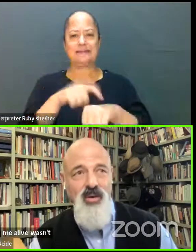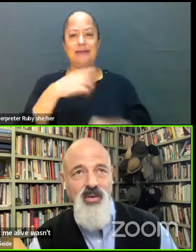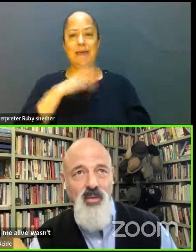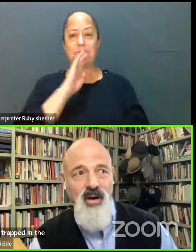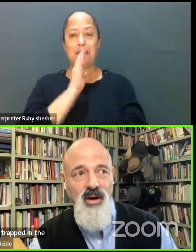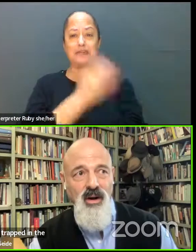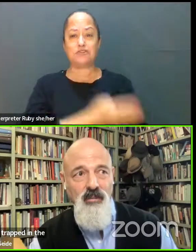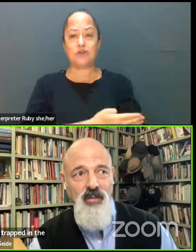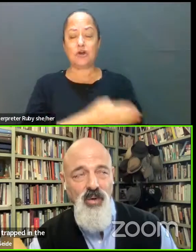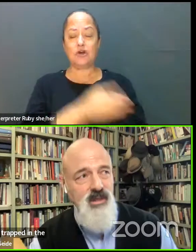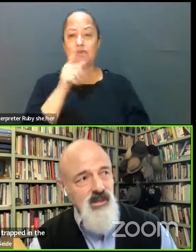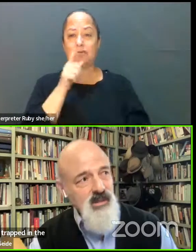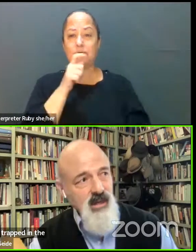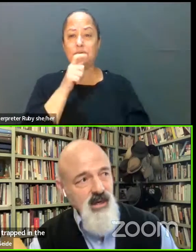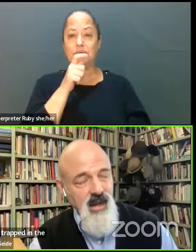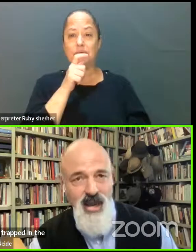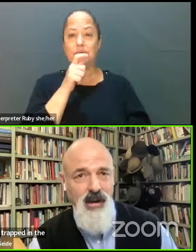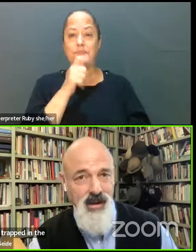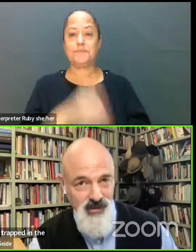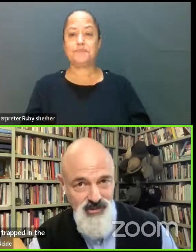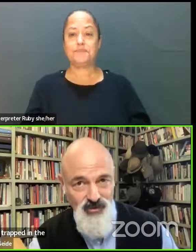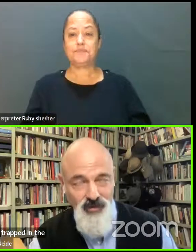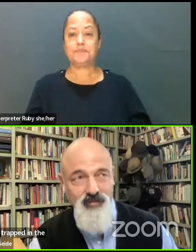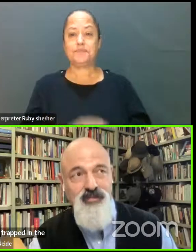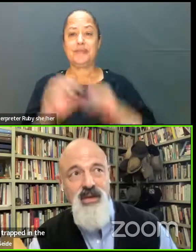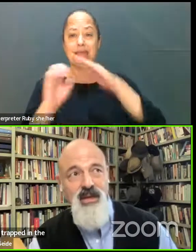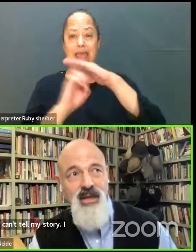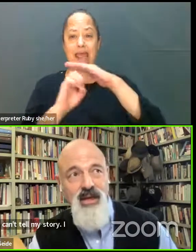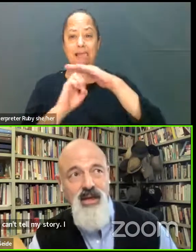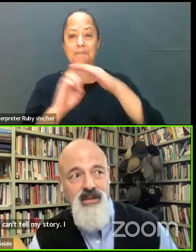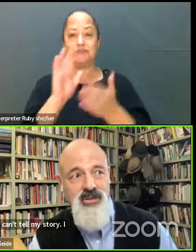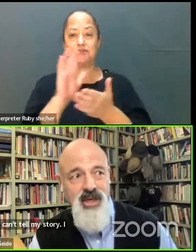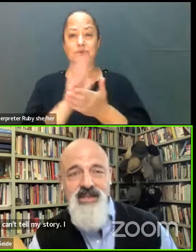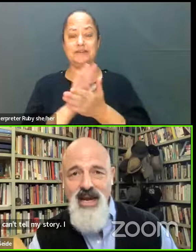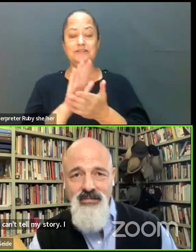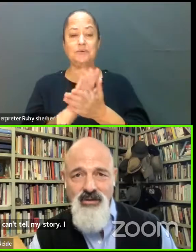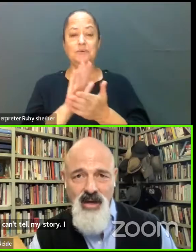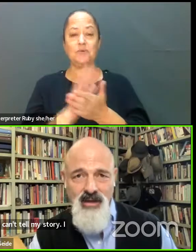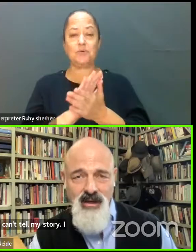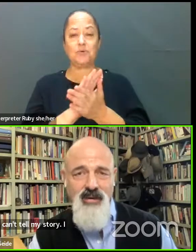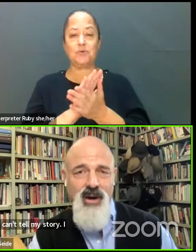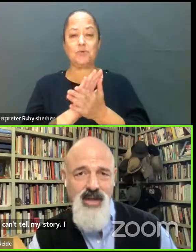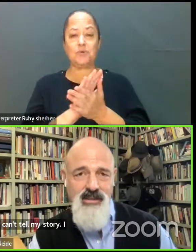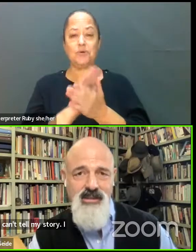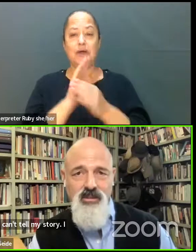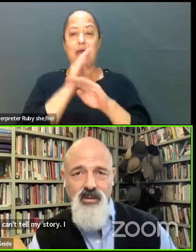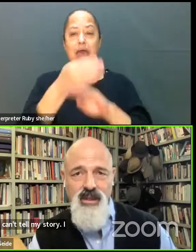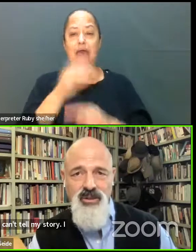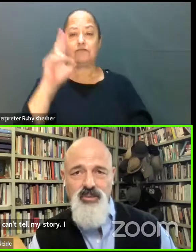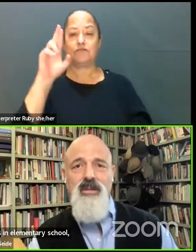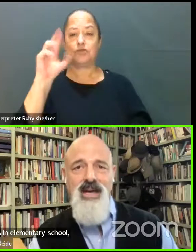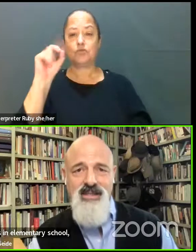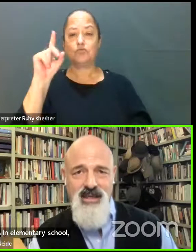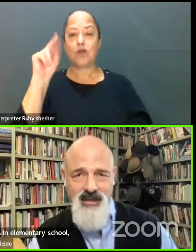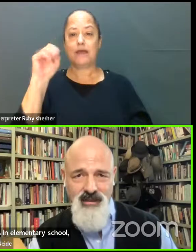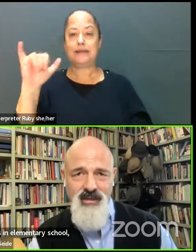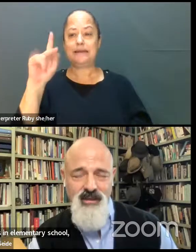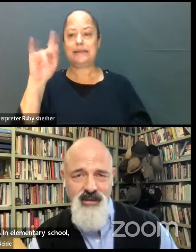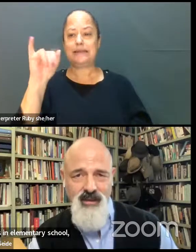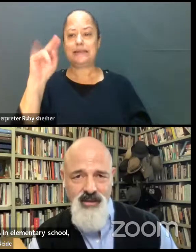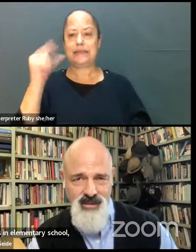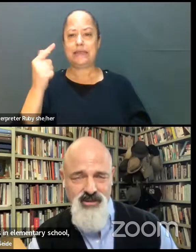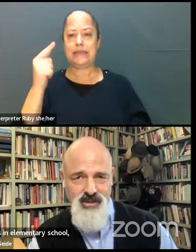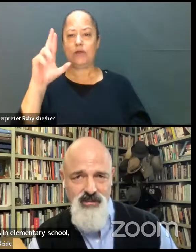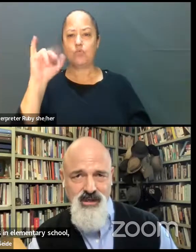who was in an elementary school, just after the Rodney King riots were really traumatizing